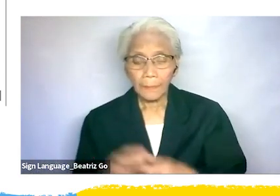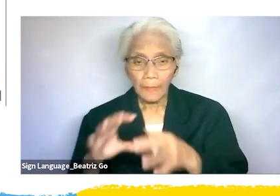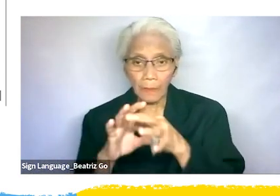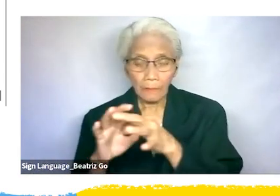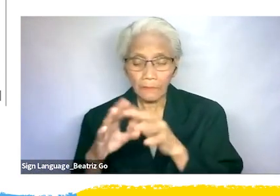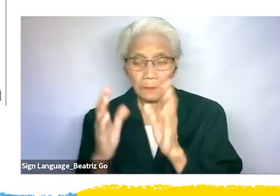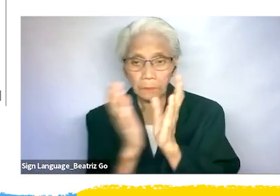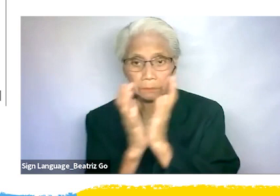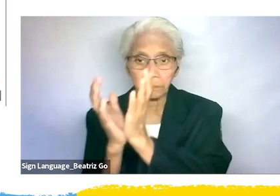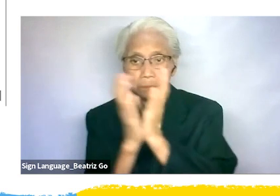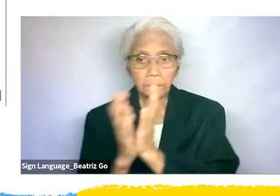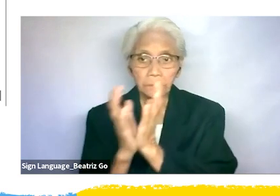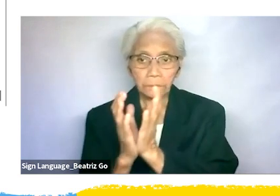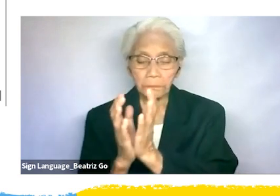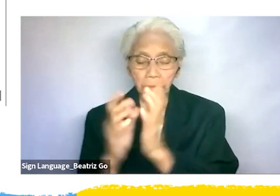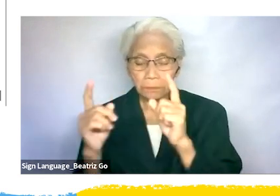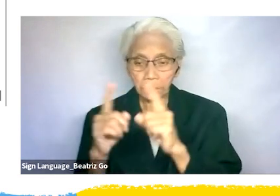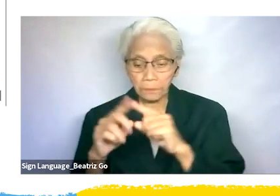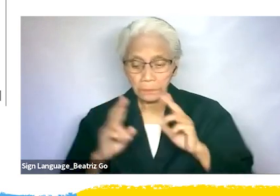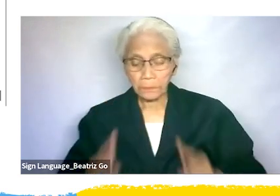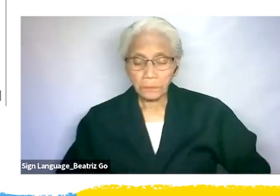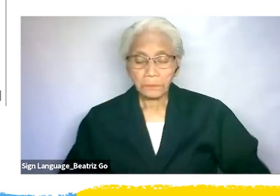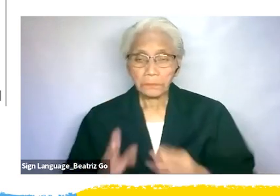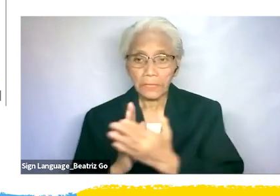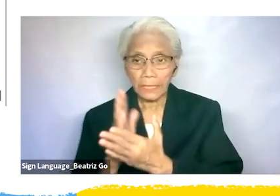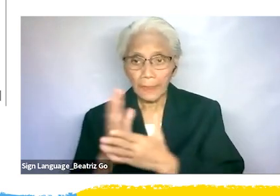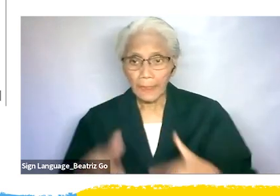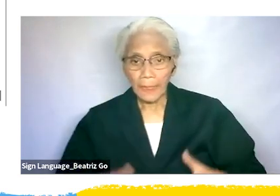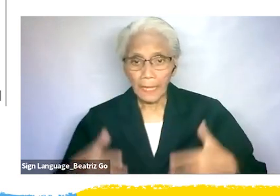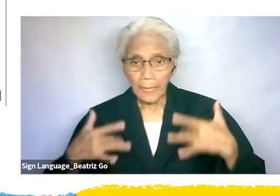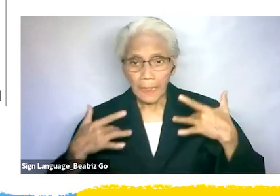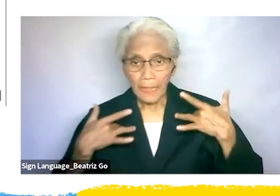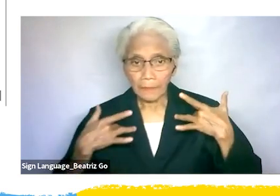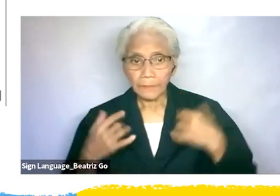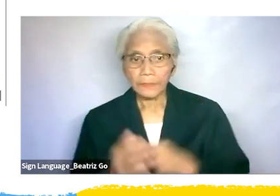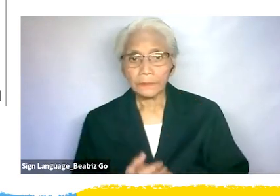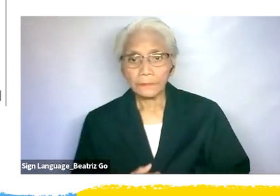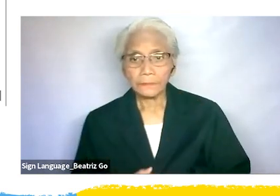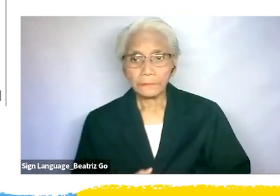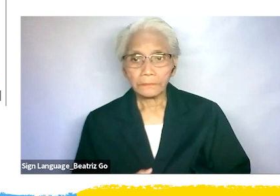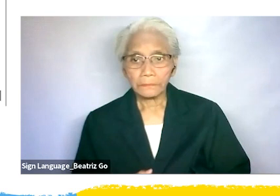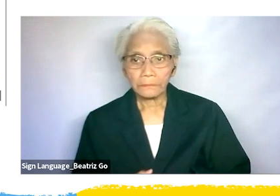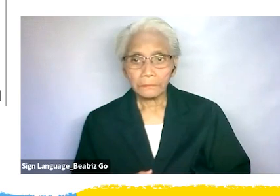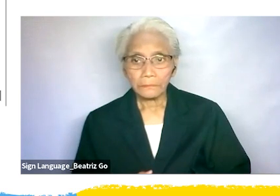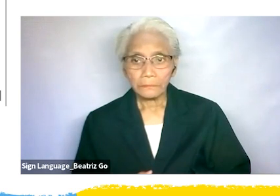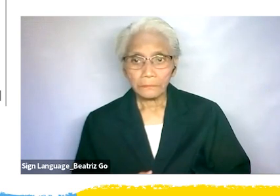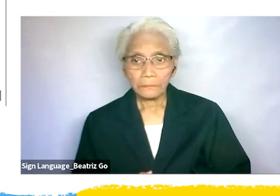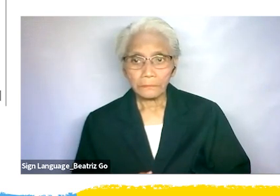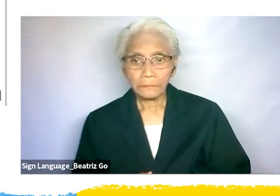community to promote human rights and address human rights violation the community slide